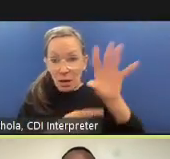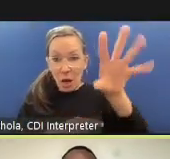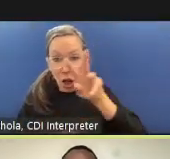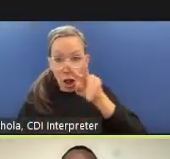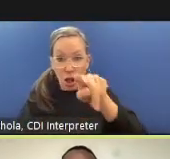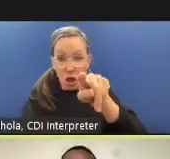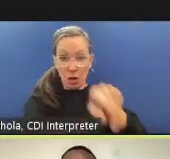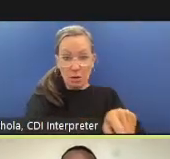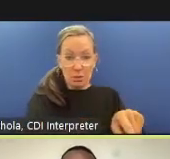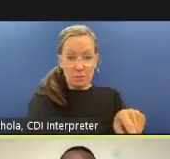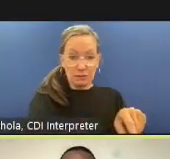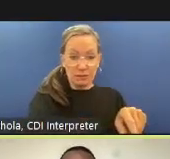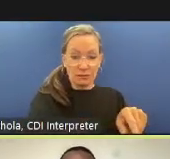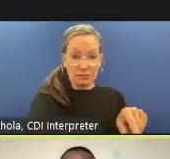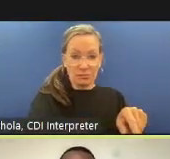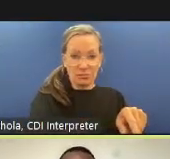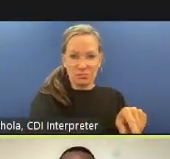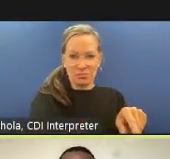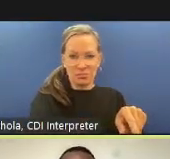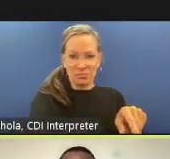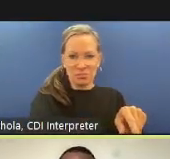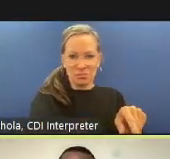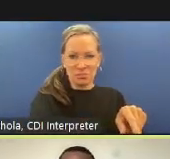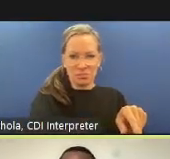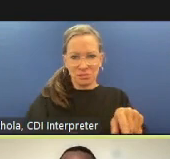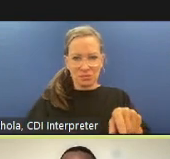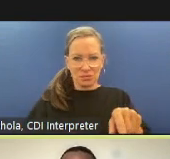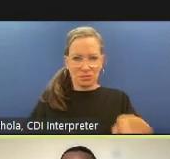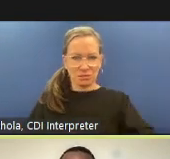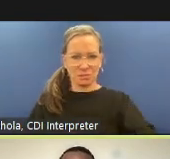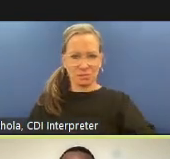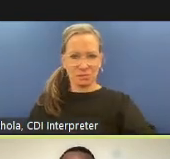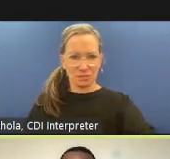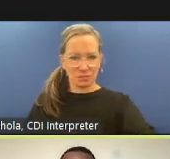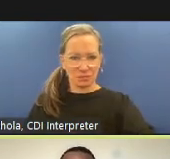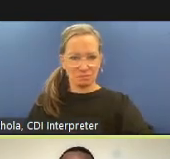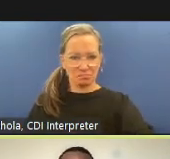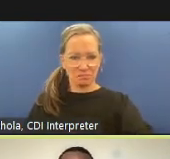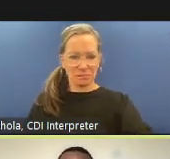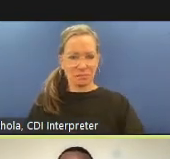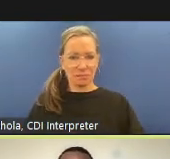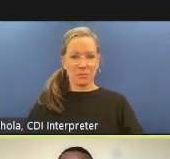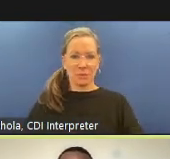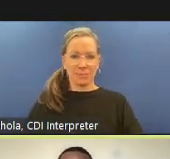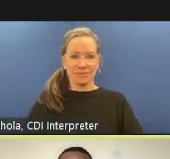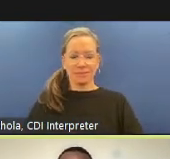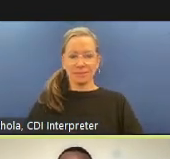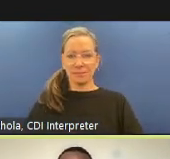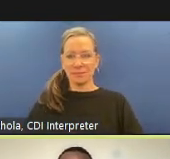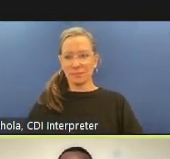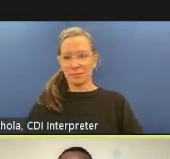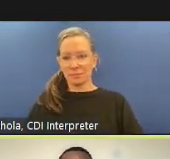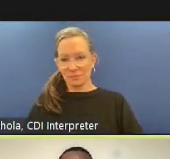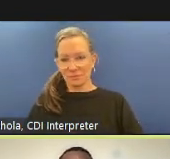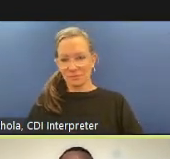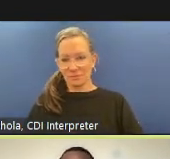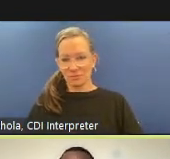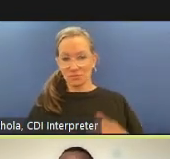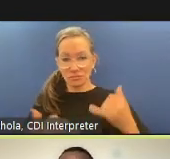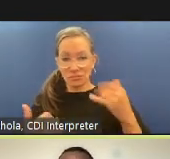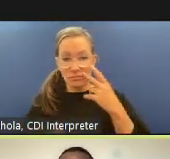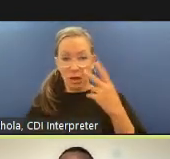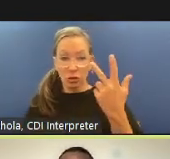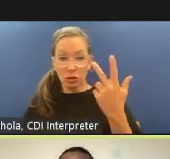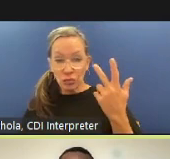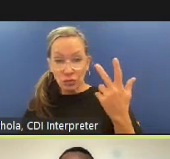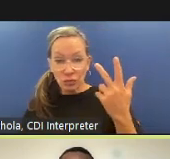so uh our next steps uh you know we have we've now gone through these three zoom sessions so we will now